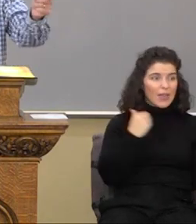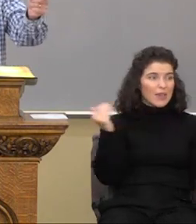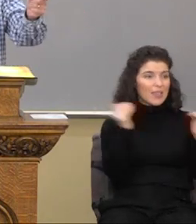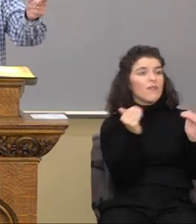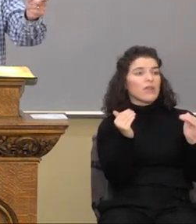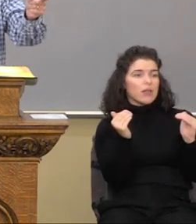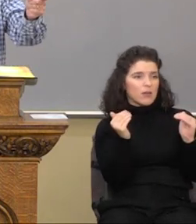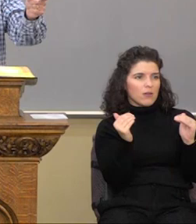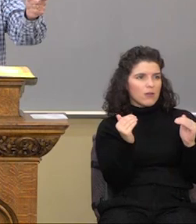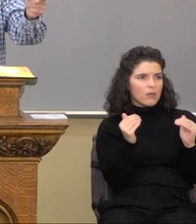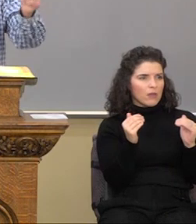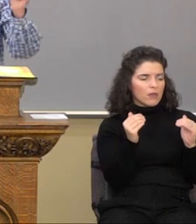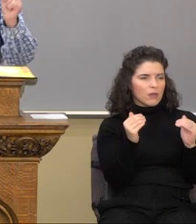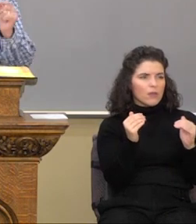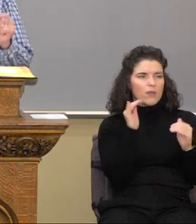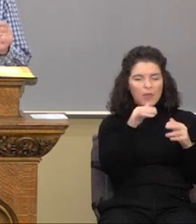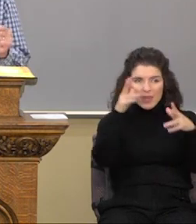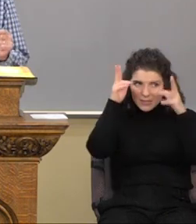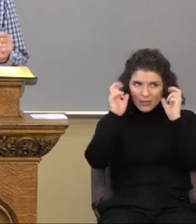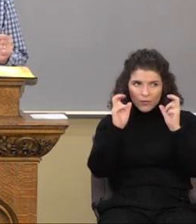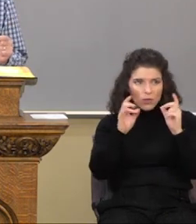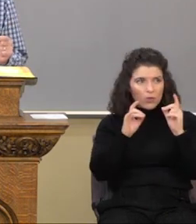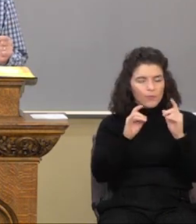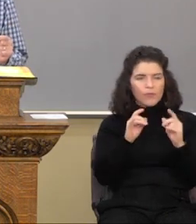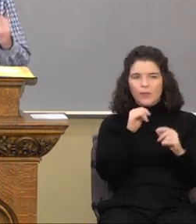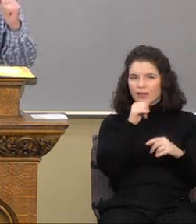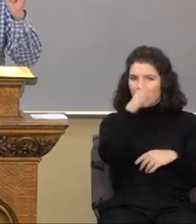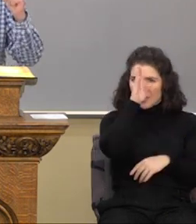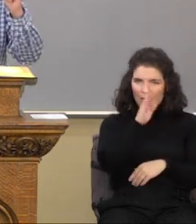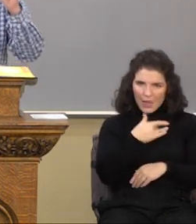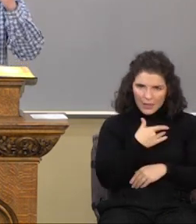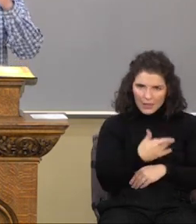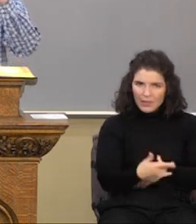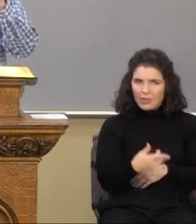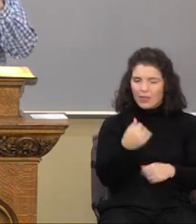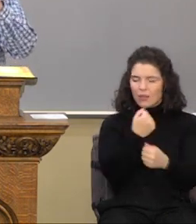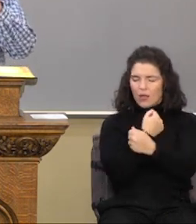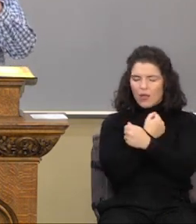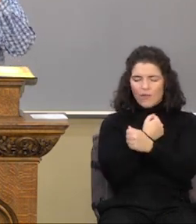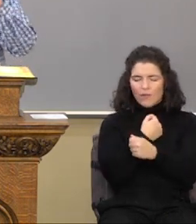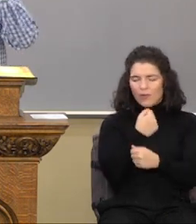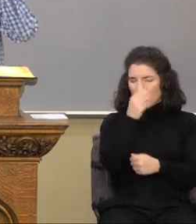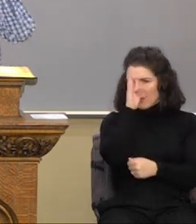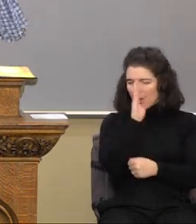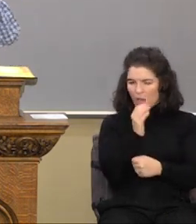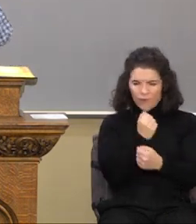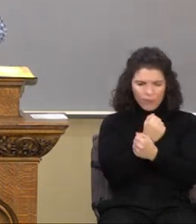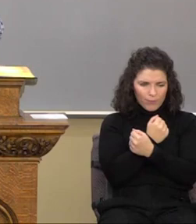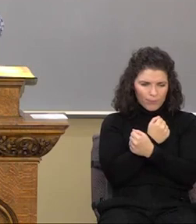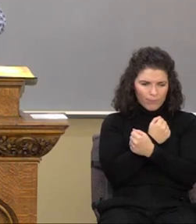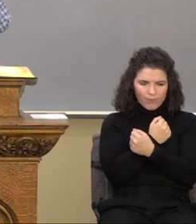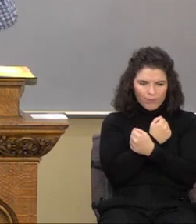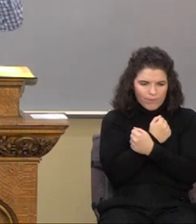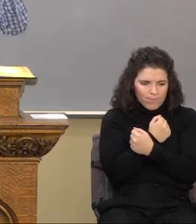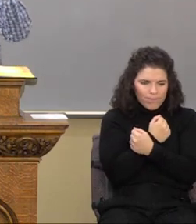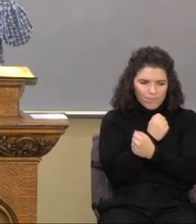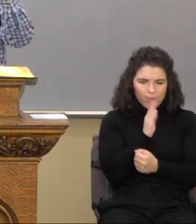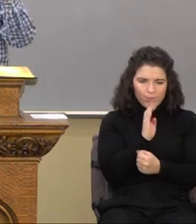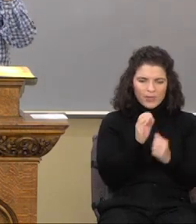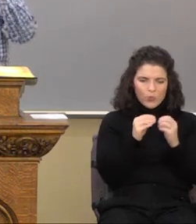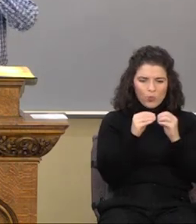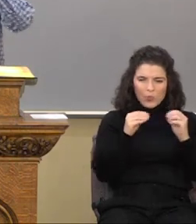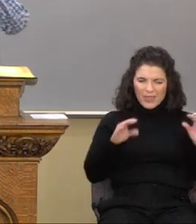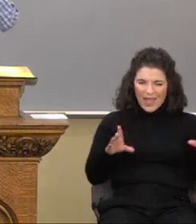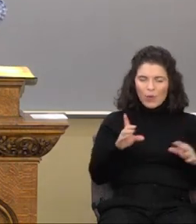That's evil. That is not godly love. Let love be without dissimulation. That is not divine